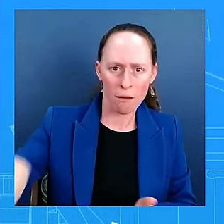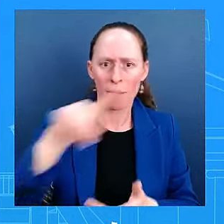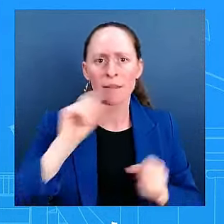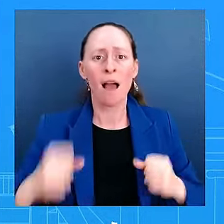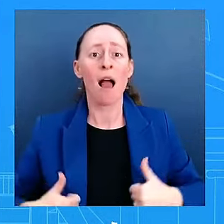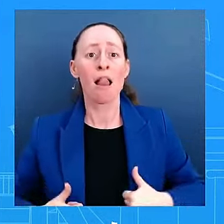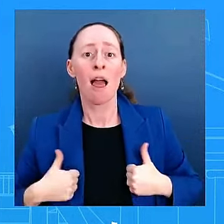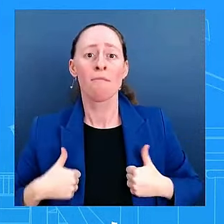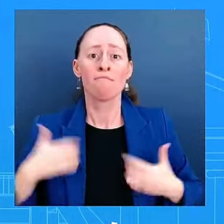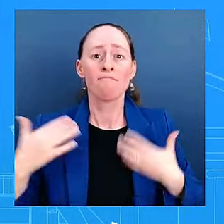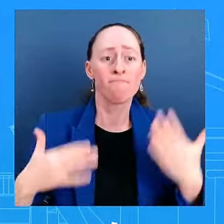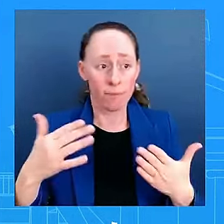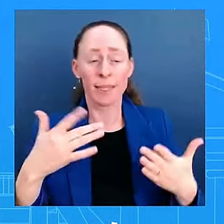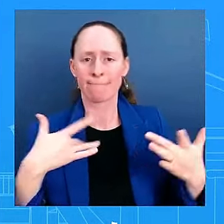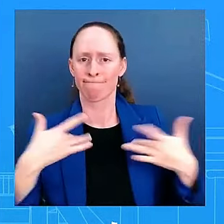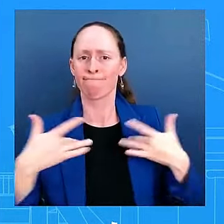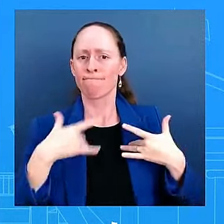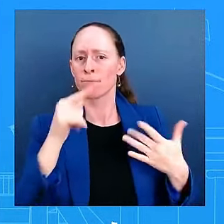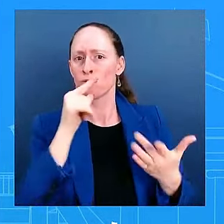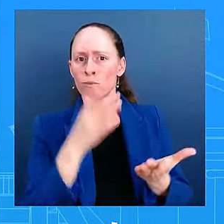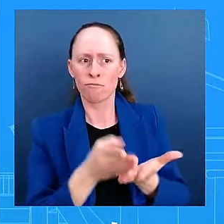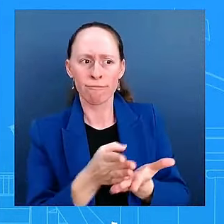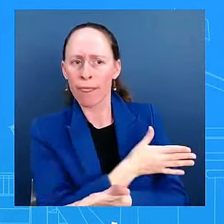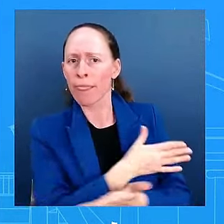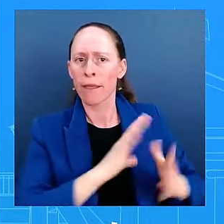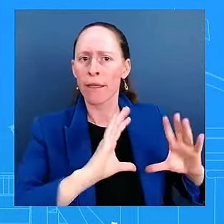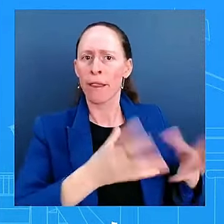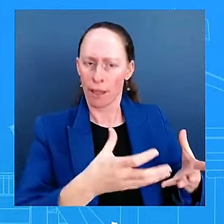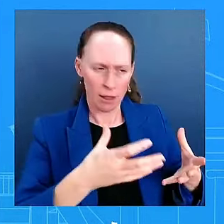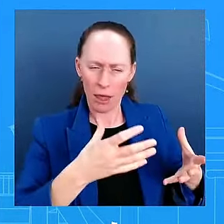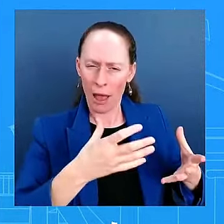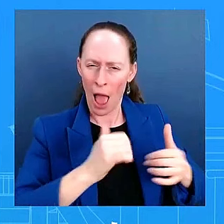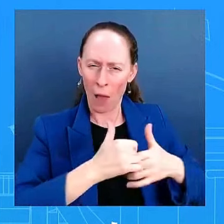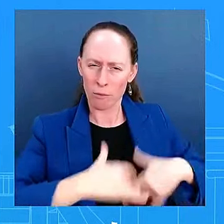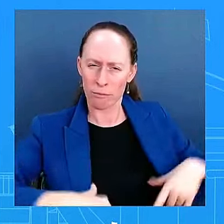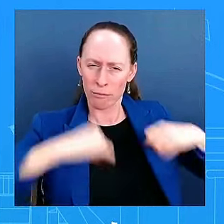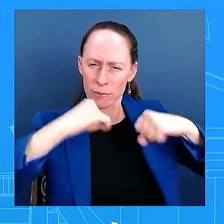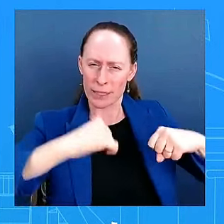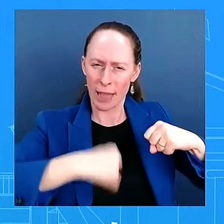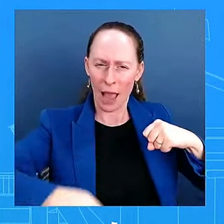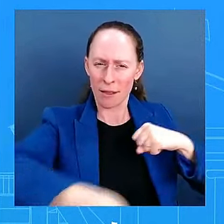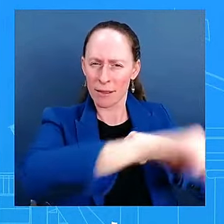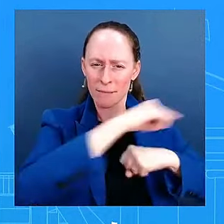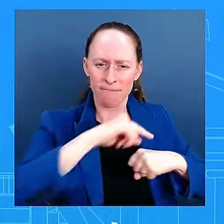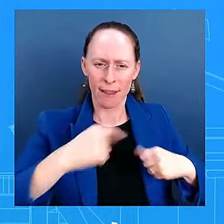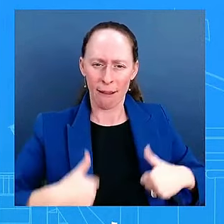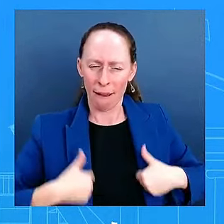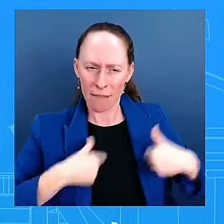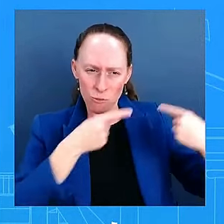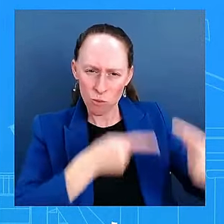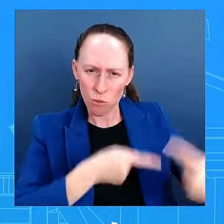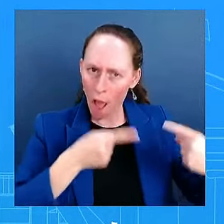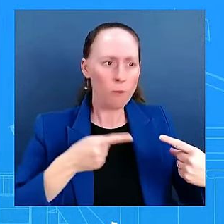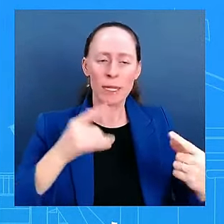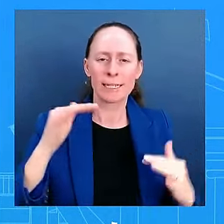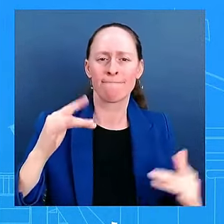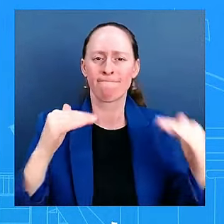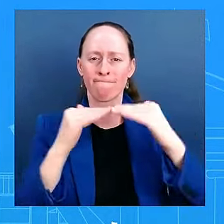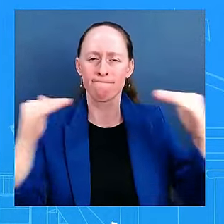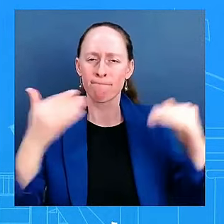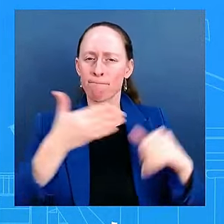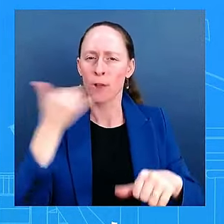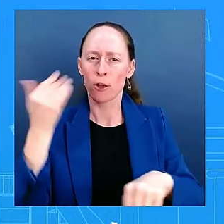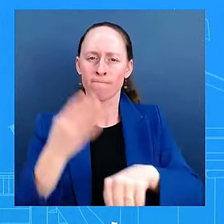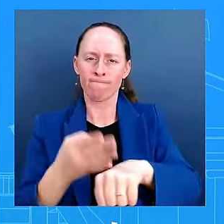needed additional protections, we made sure that we did everything that we can with this administration so that people in those vulnerable